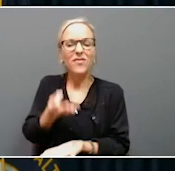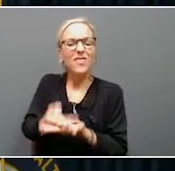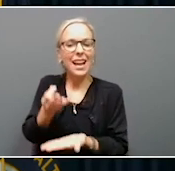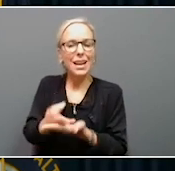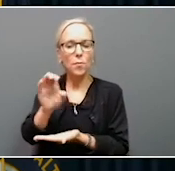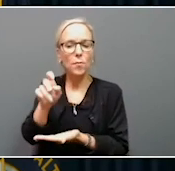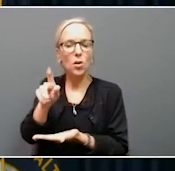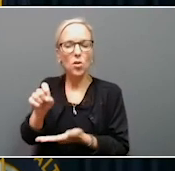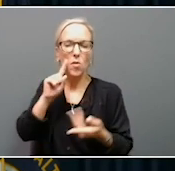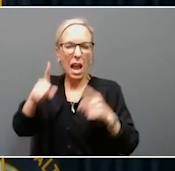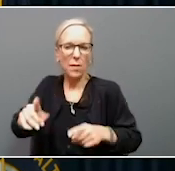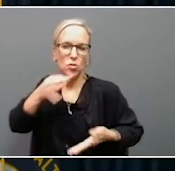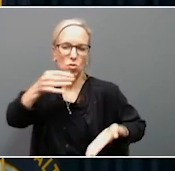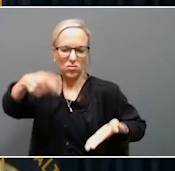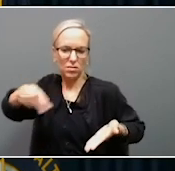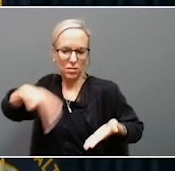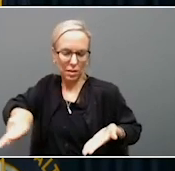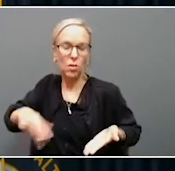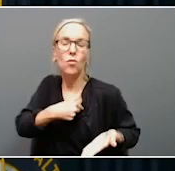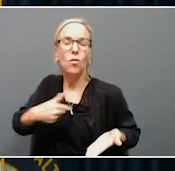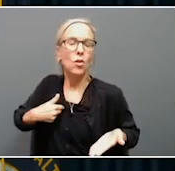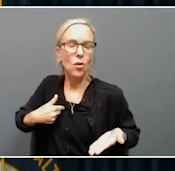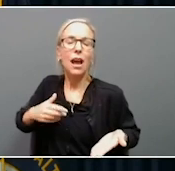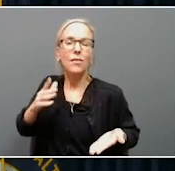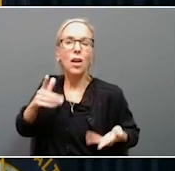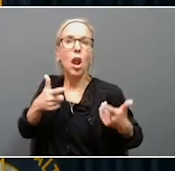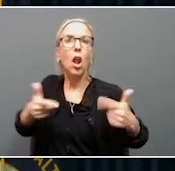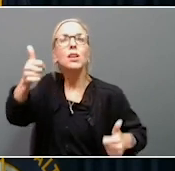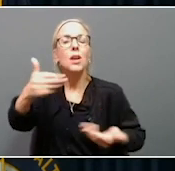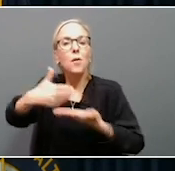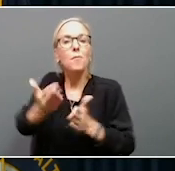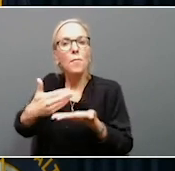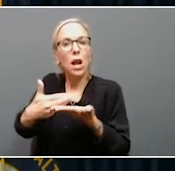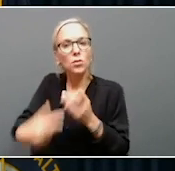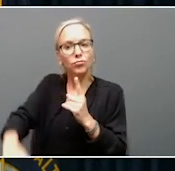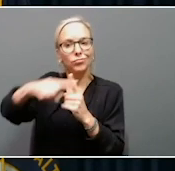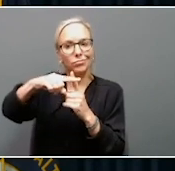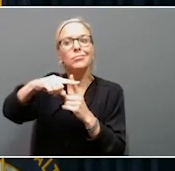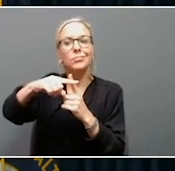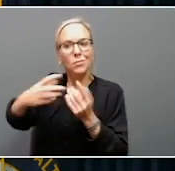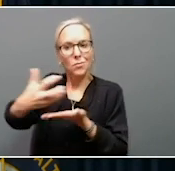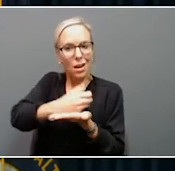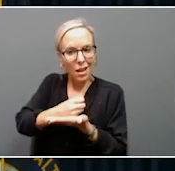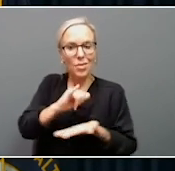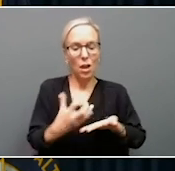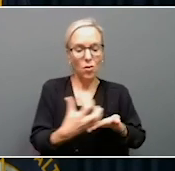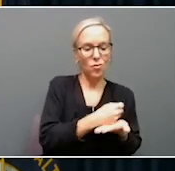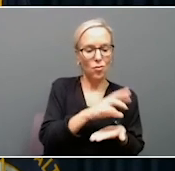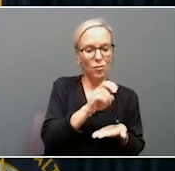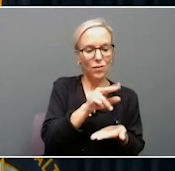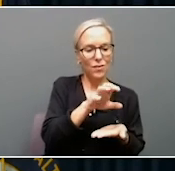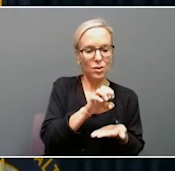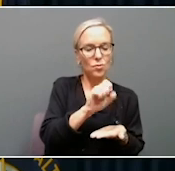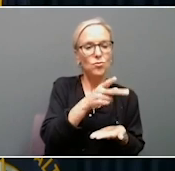that we will have the largest budget surplus that we've ever seen, the largest revenue surplus. Here it looks like